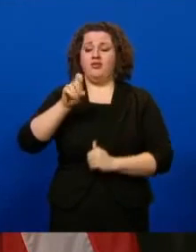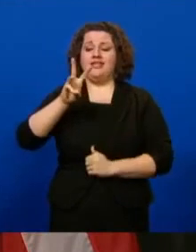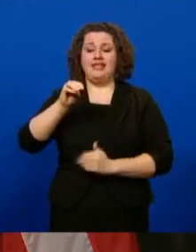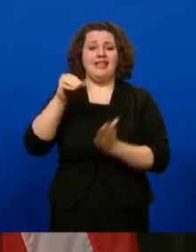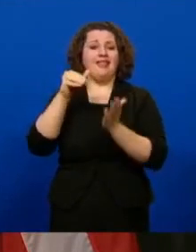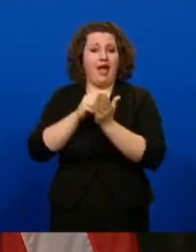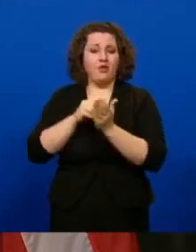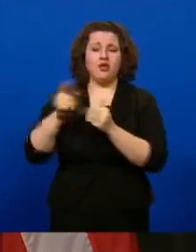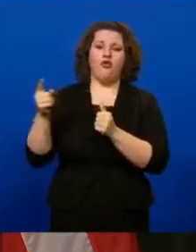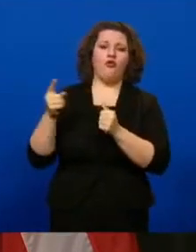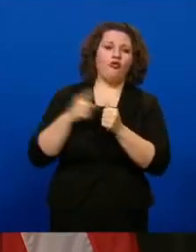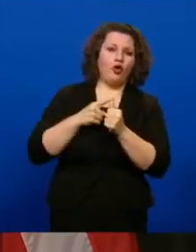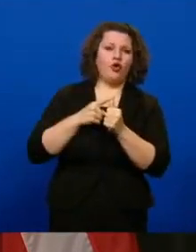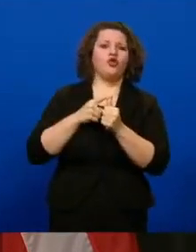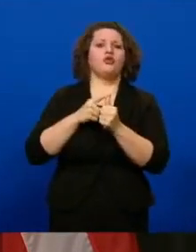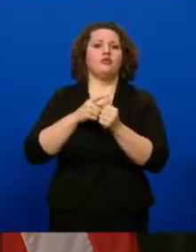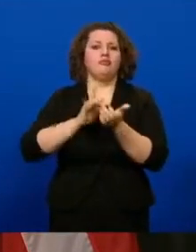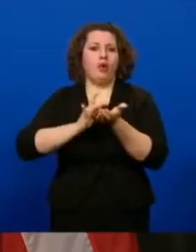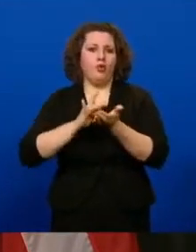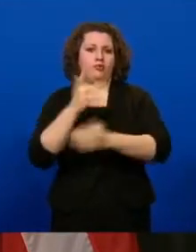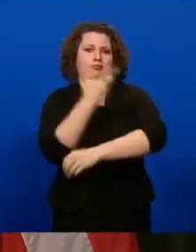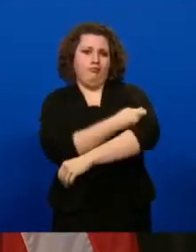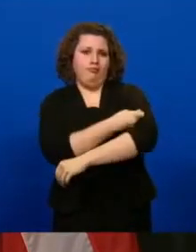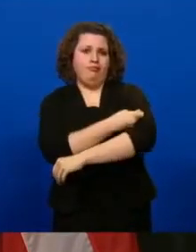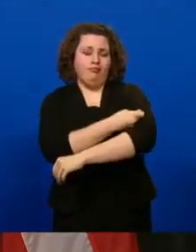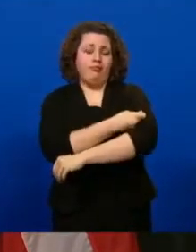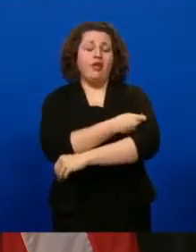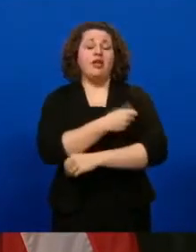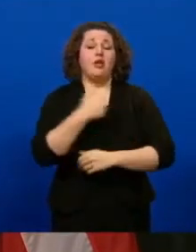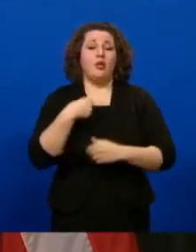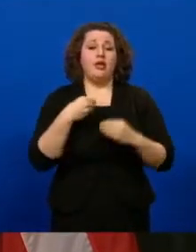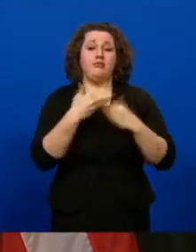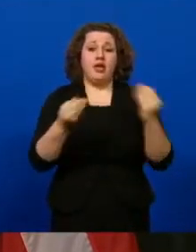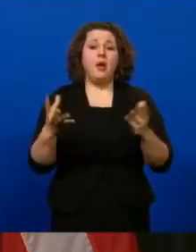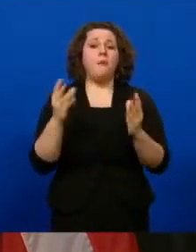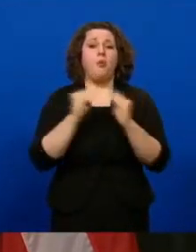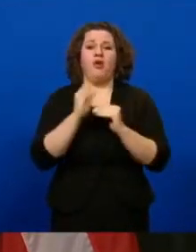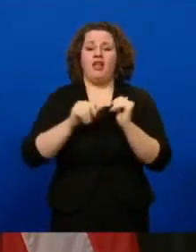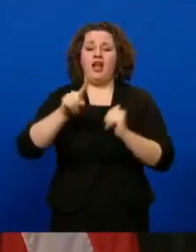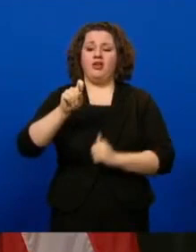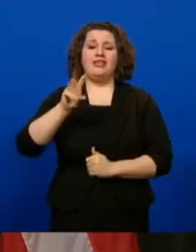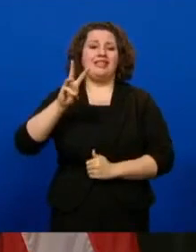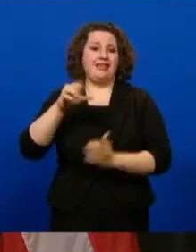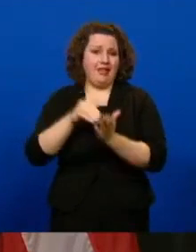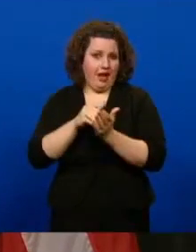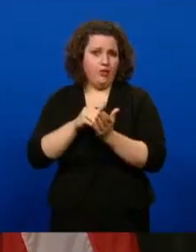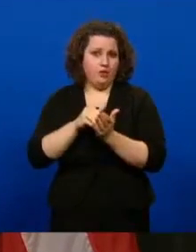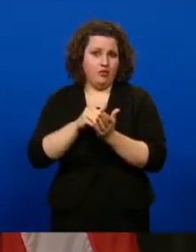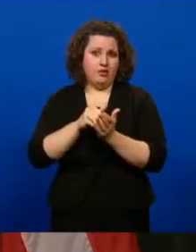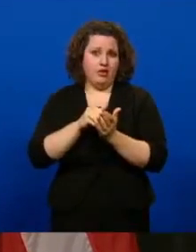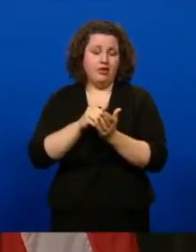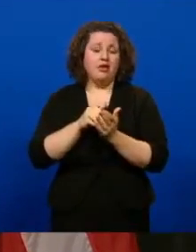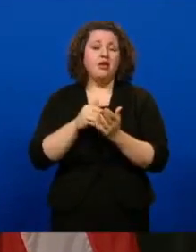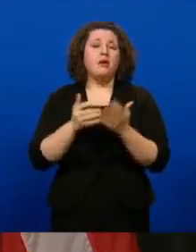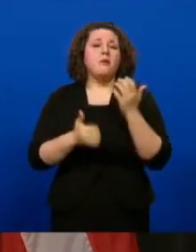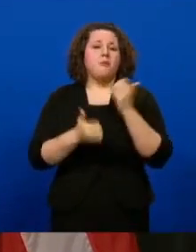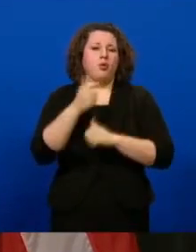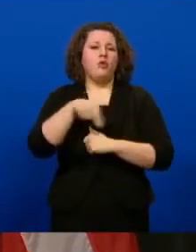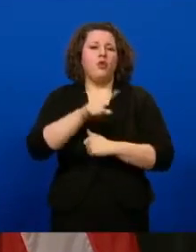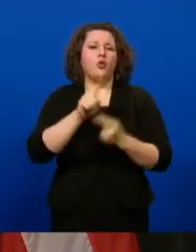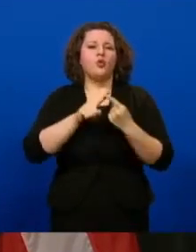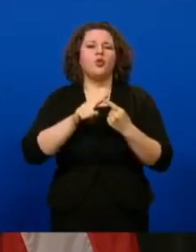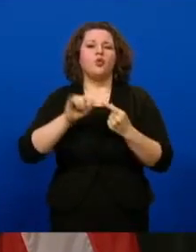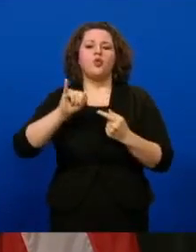,000 first doses of vaccine and have administered more than 106,000 of them primarily to